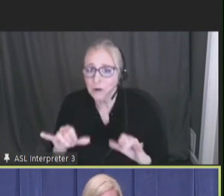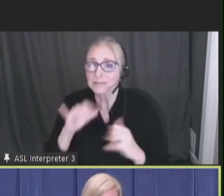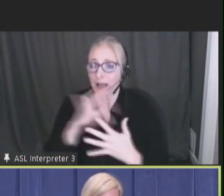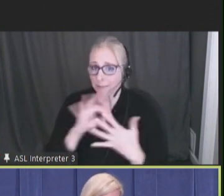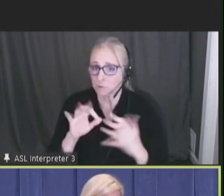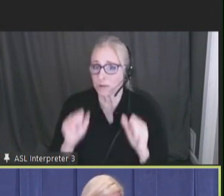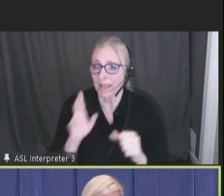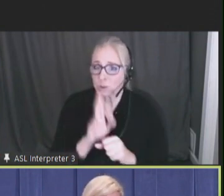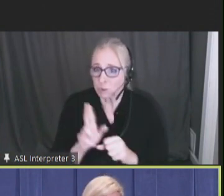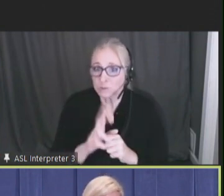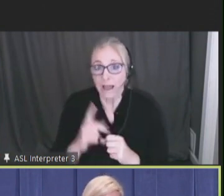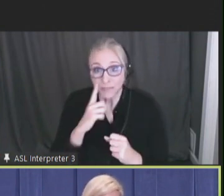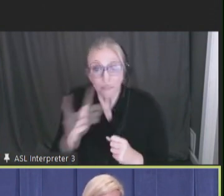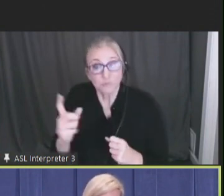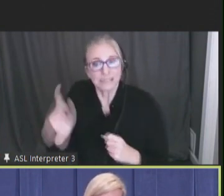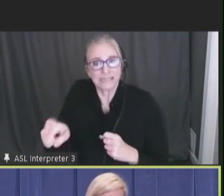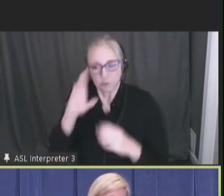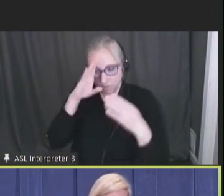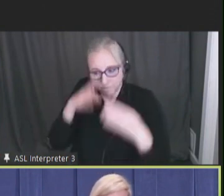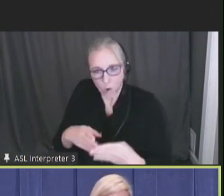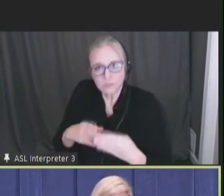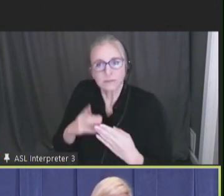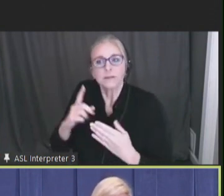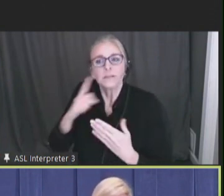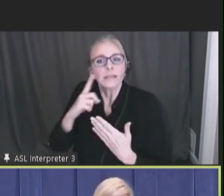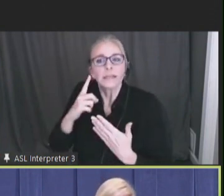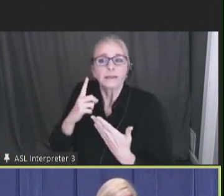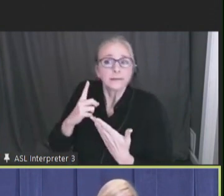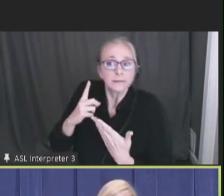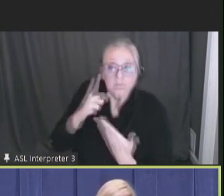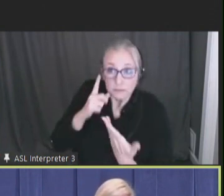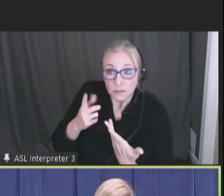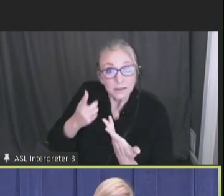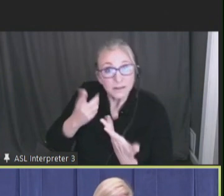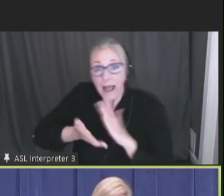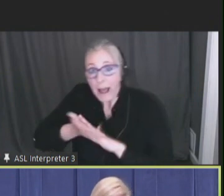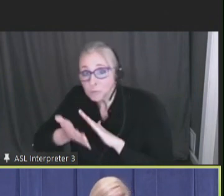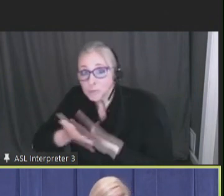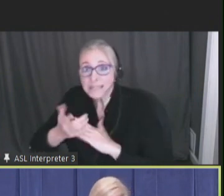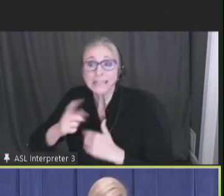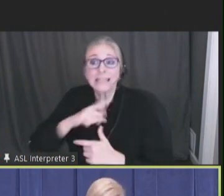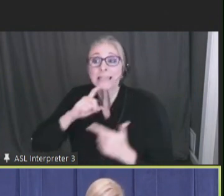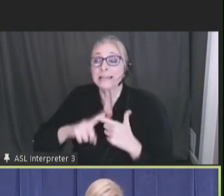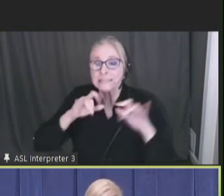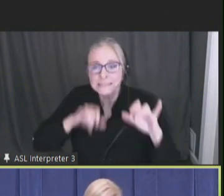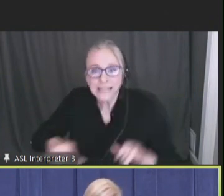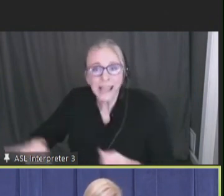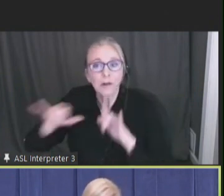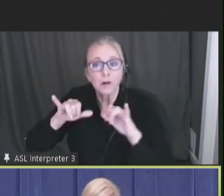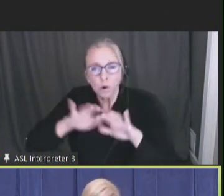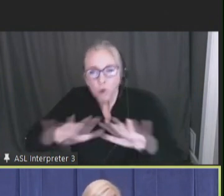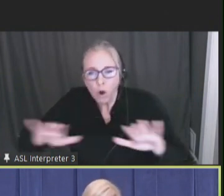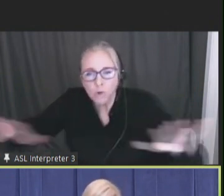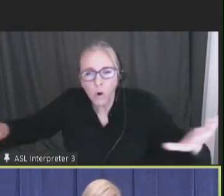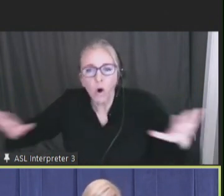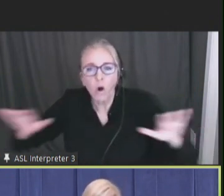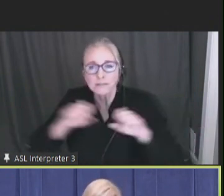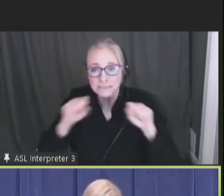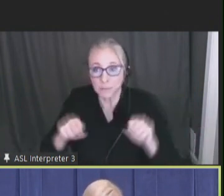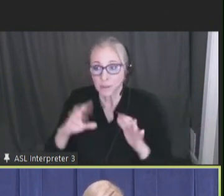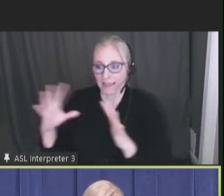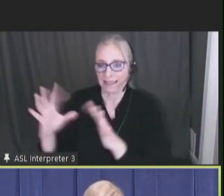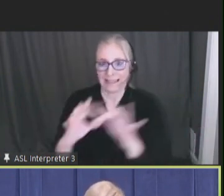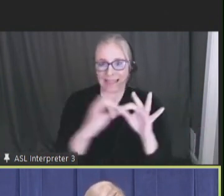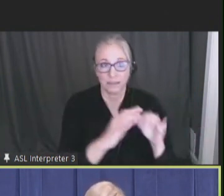And I think there's a need to focus and think about interoperability, right? Standardization across systems so we can look at and link data sets.